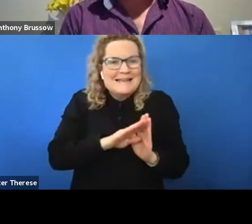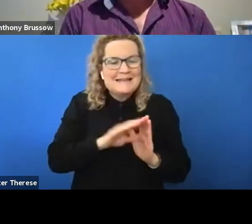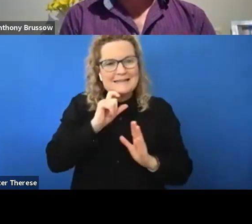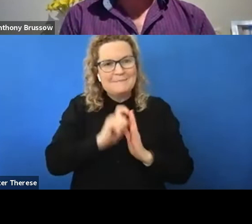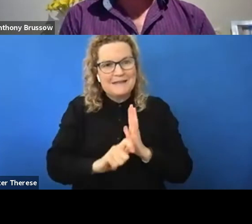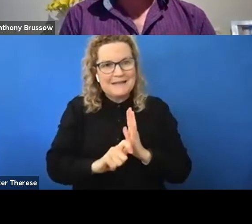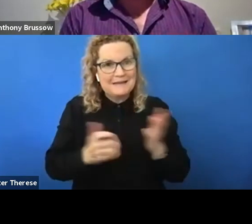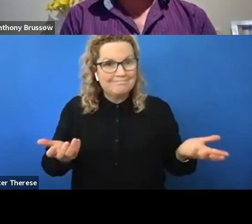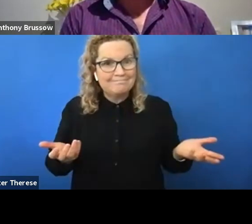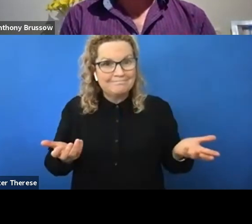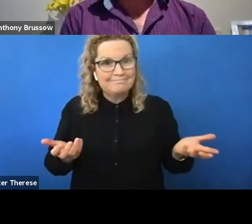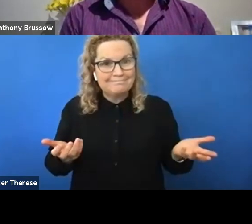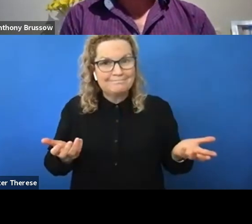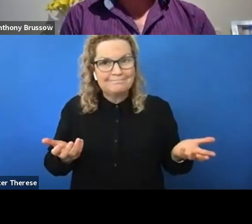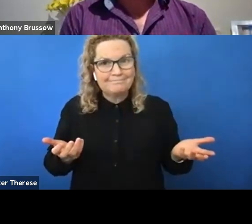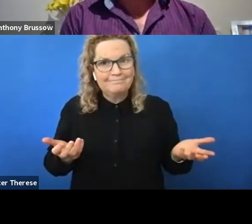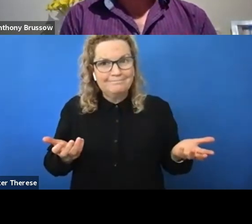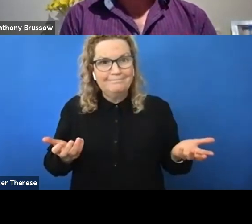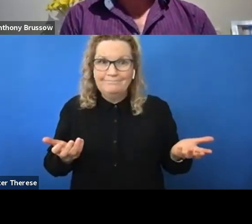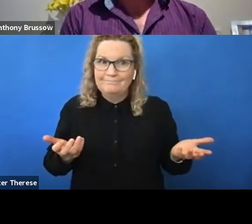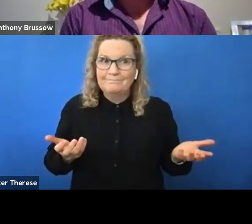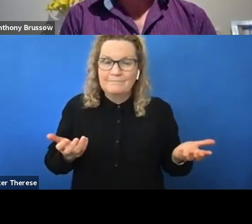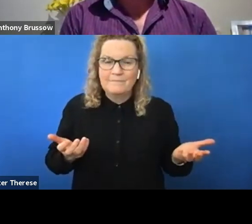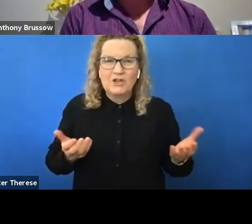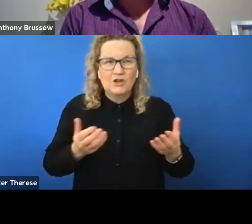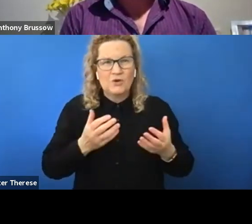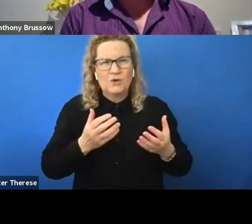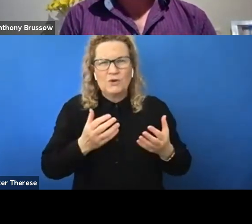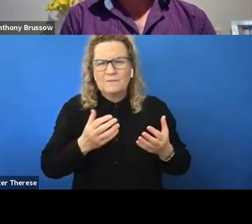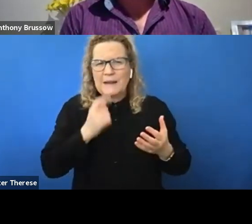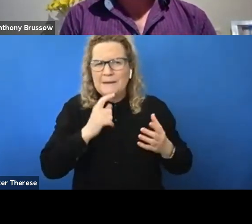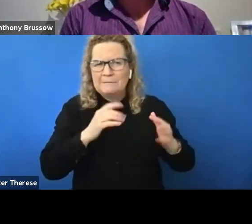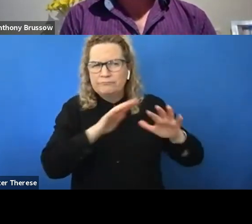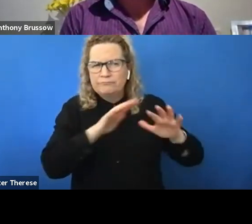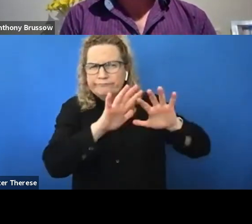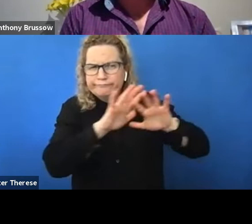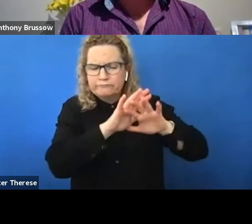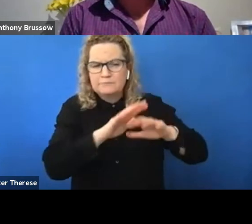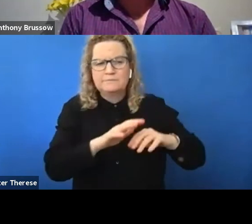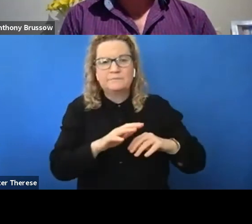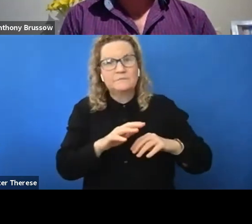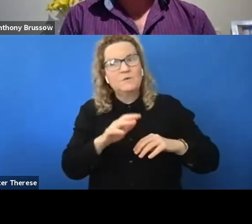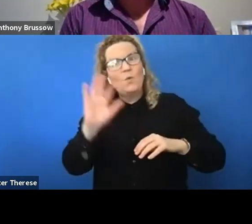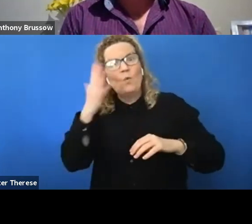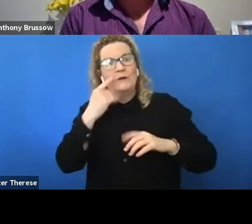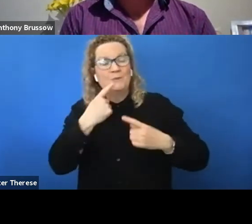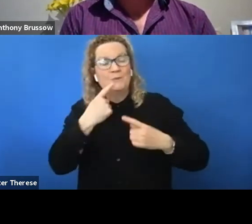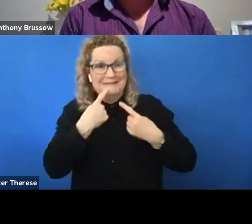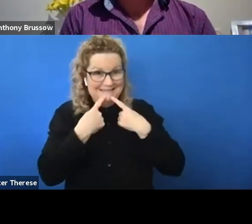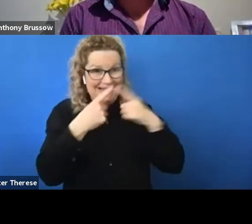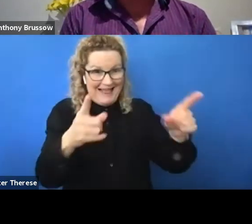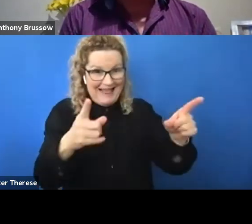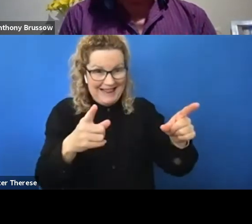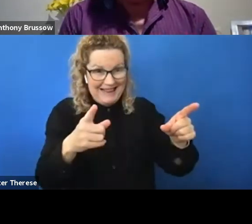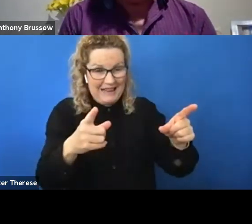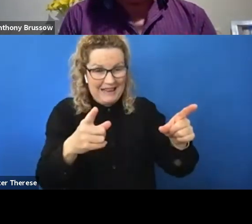you don't get a second shot with disclosing. Once you disclose, you've disclosed, you can't sort of take it back, change your mind